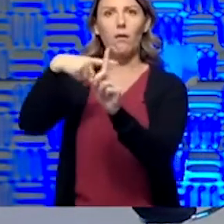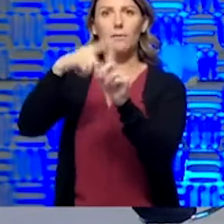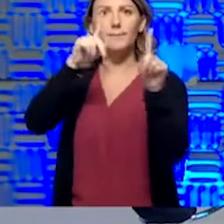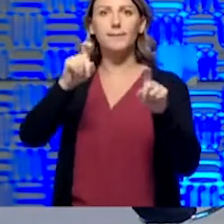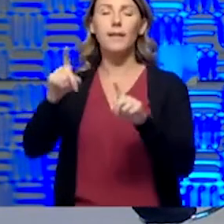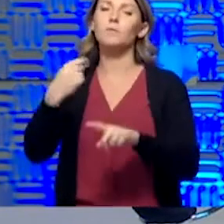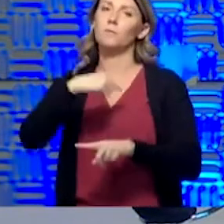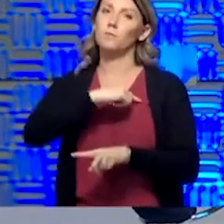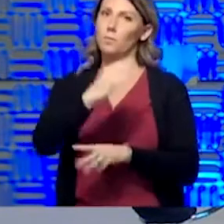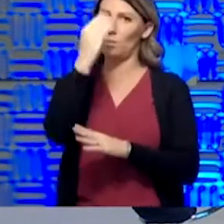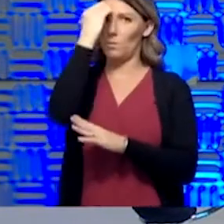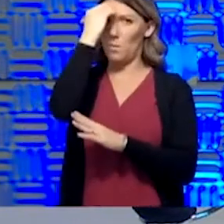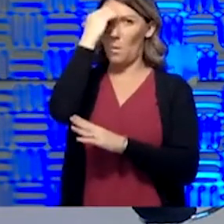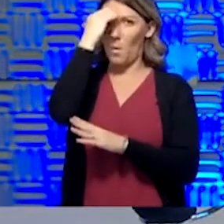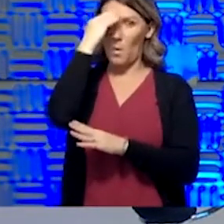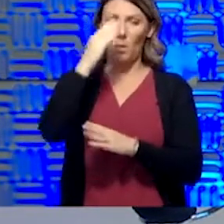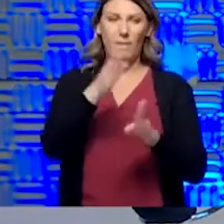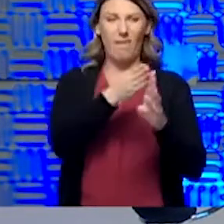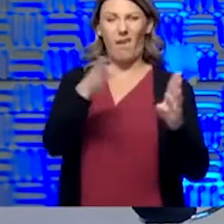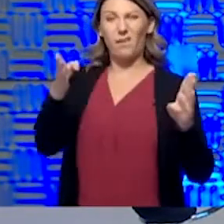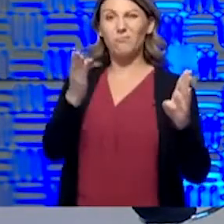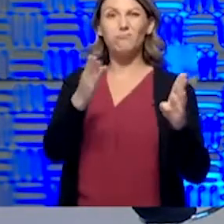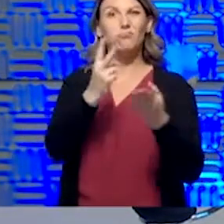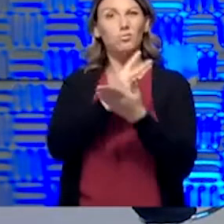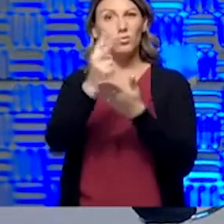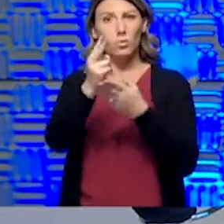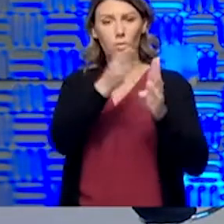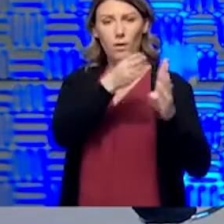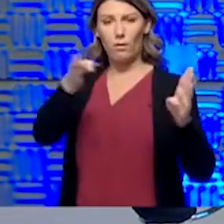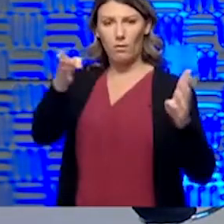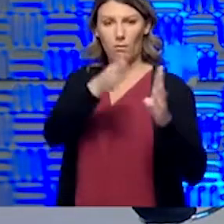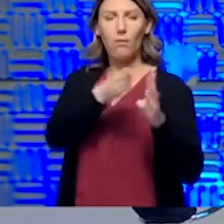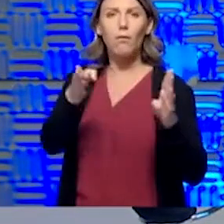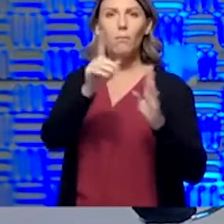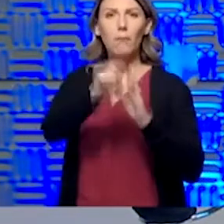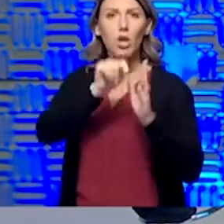know at a two-week period kind of how we're doing on a curve.